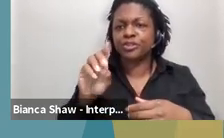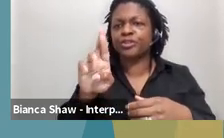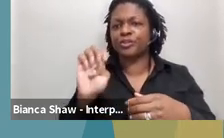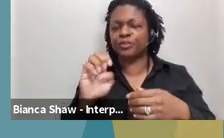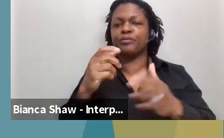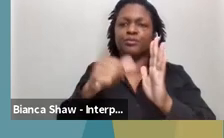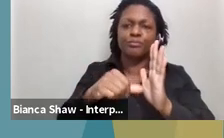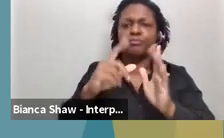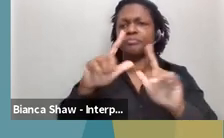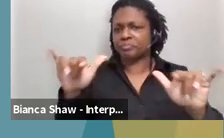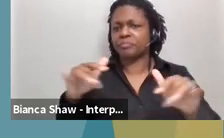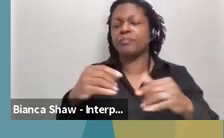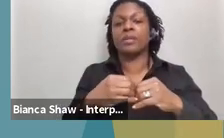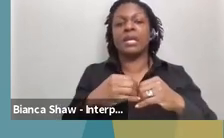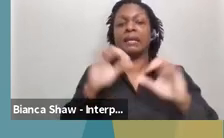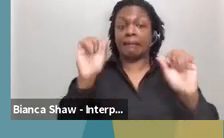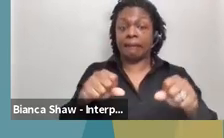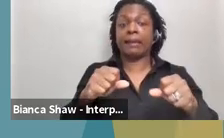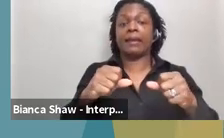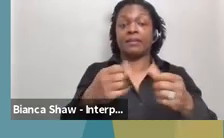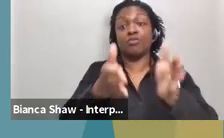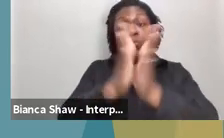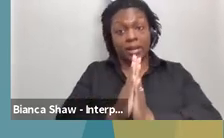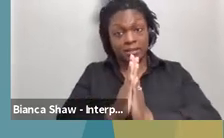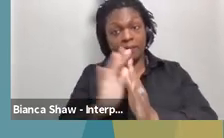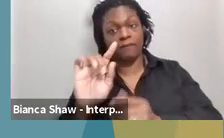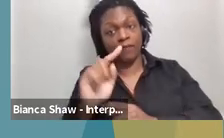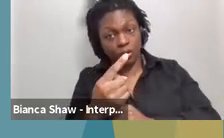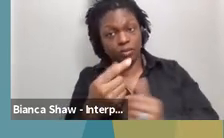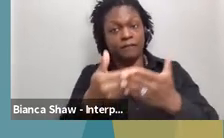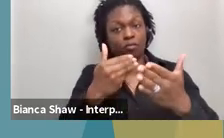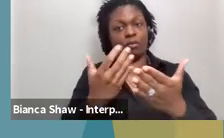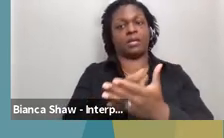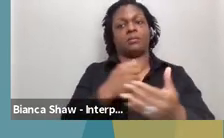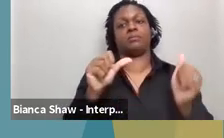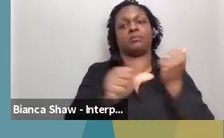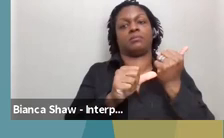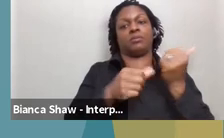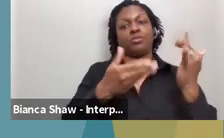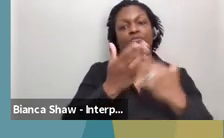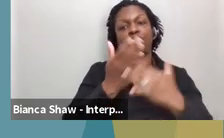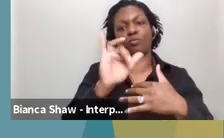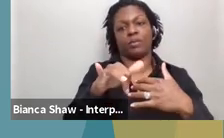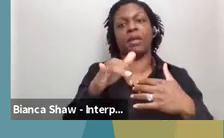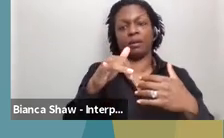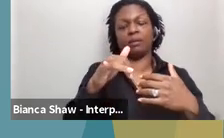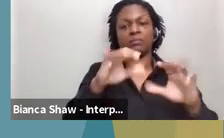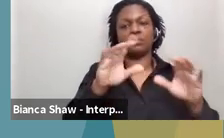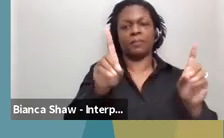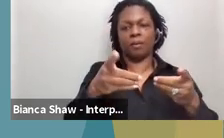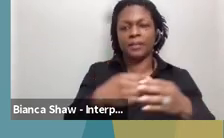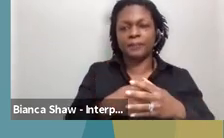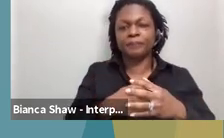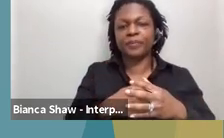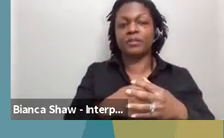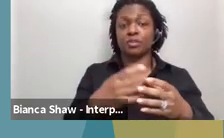through their MCO before requesting assistance, um, through Children's Special Health Care Services. So if you're interested